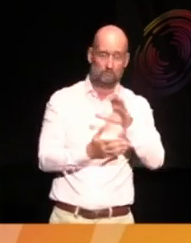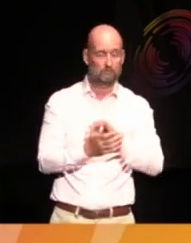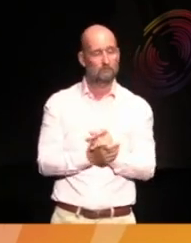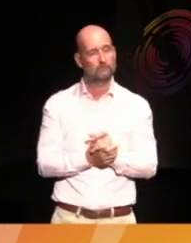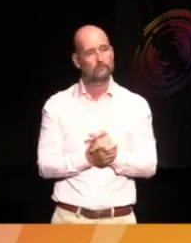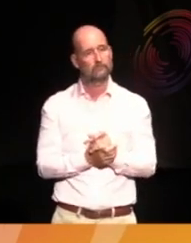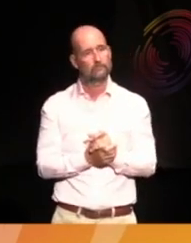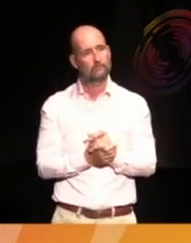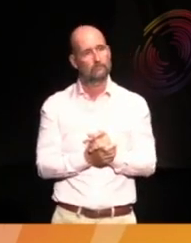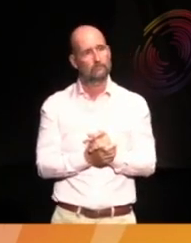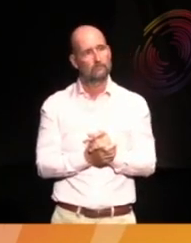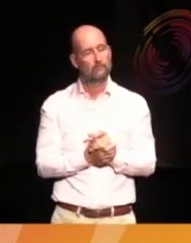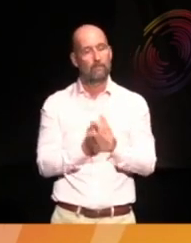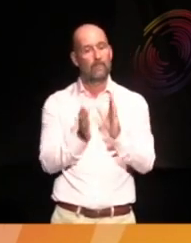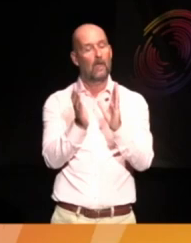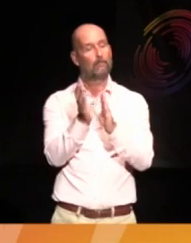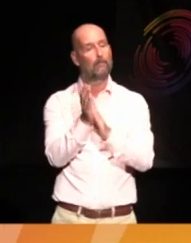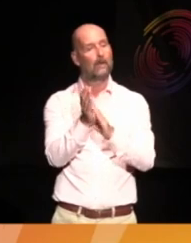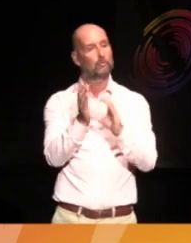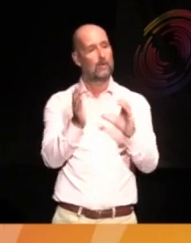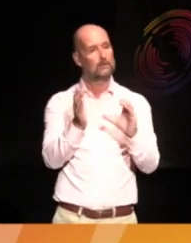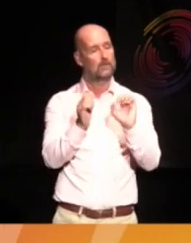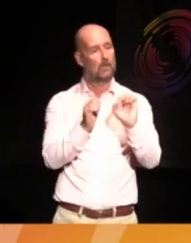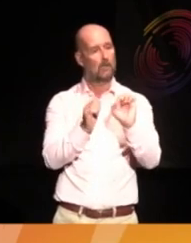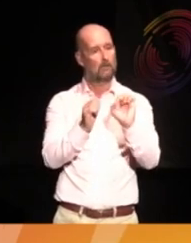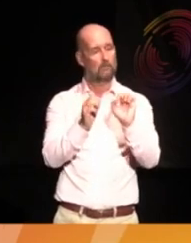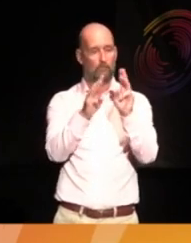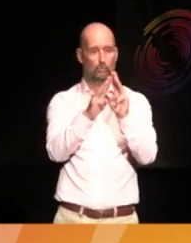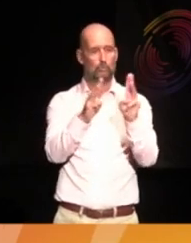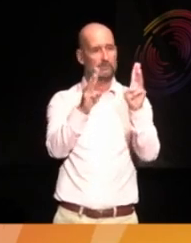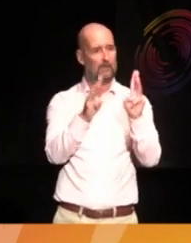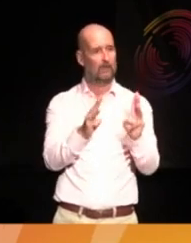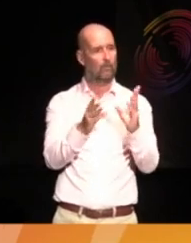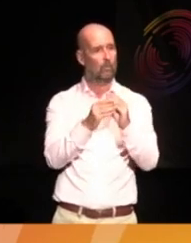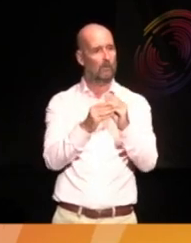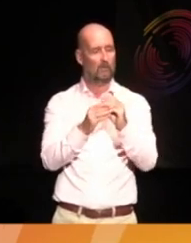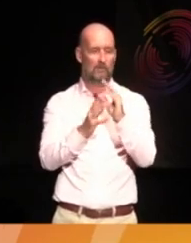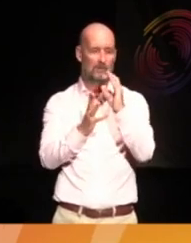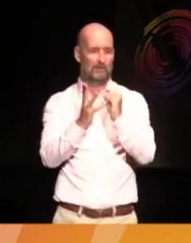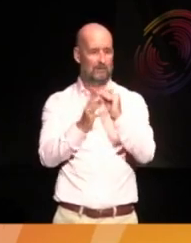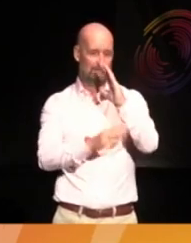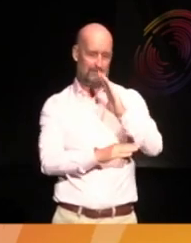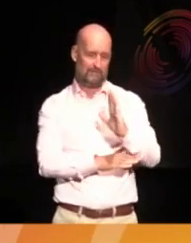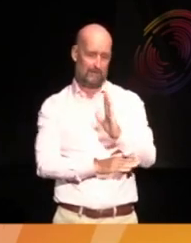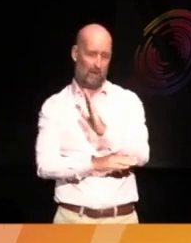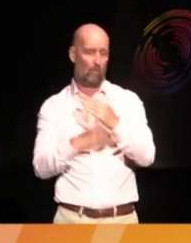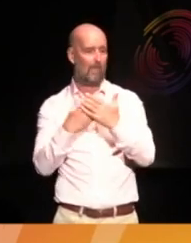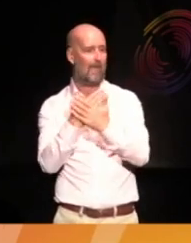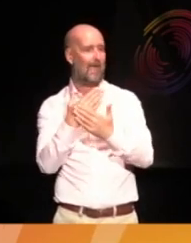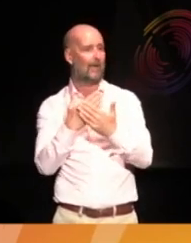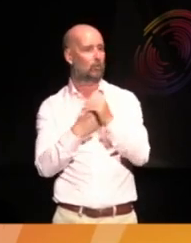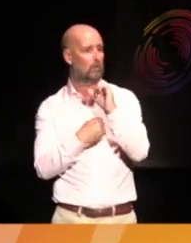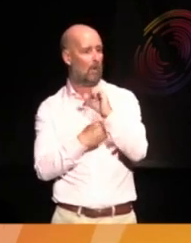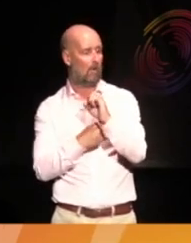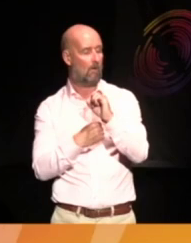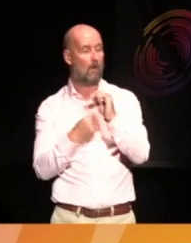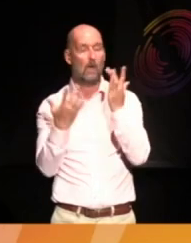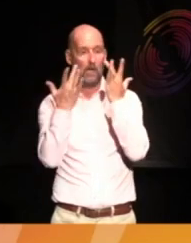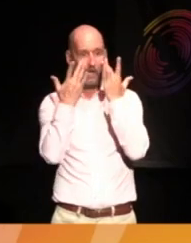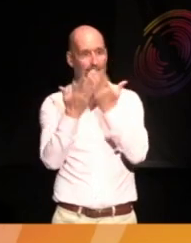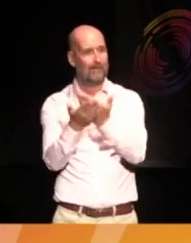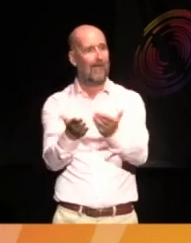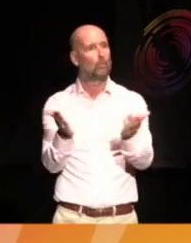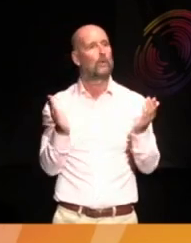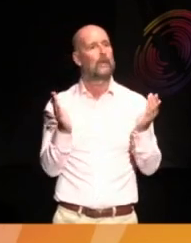what Manchester Museum is doing with South Asia Gallery is you are